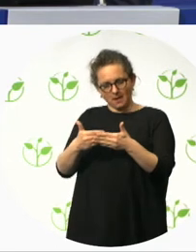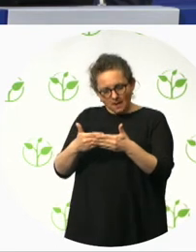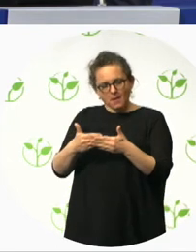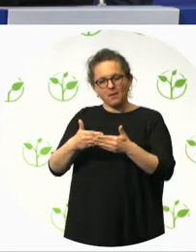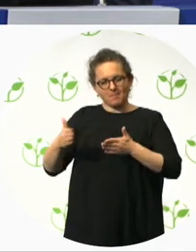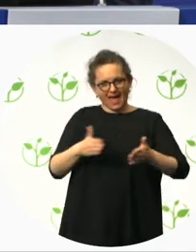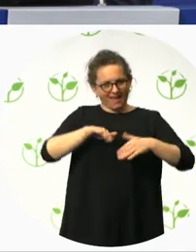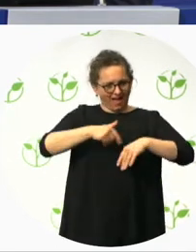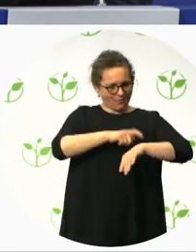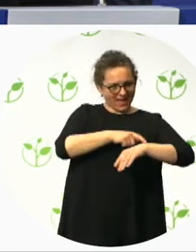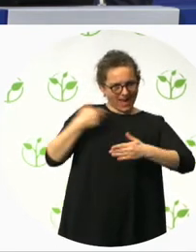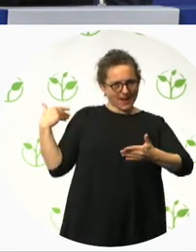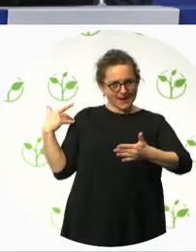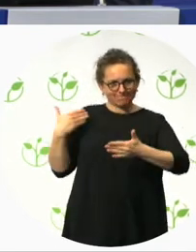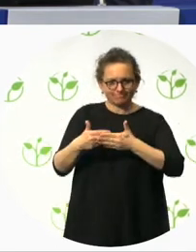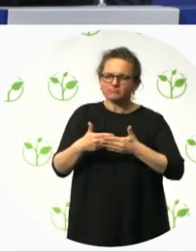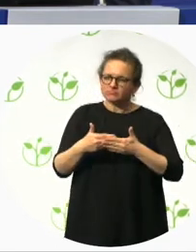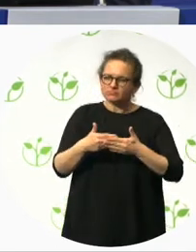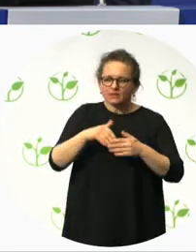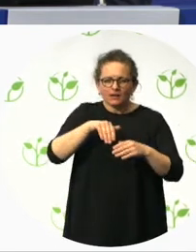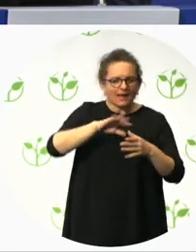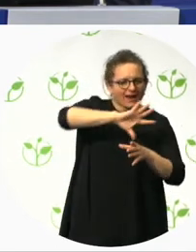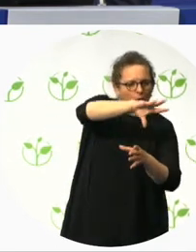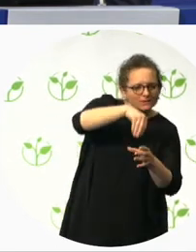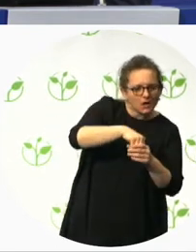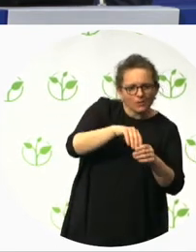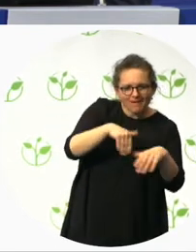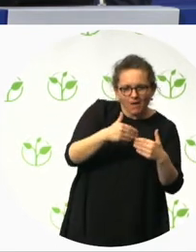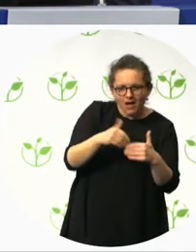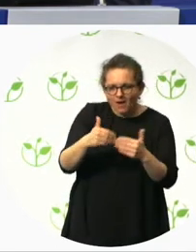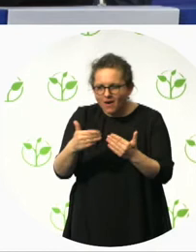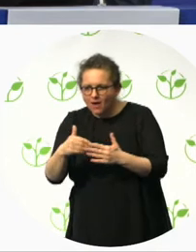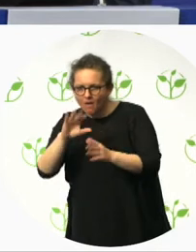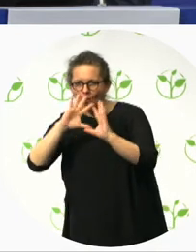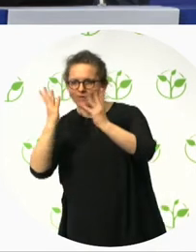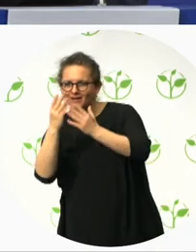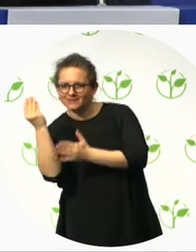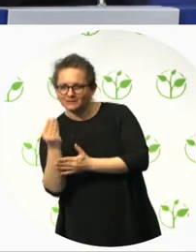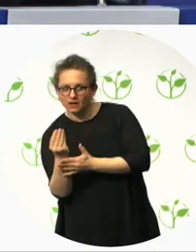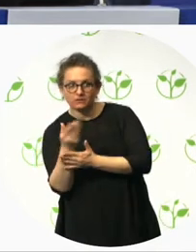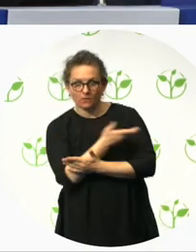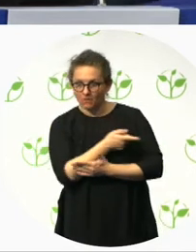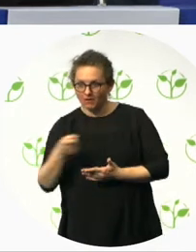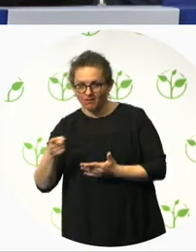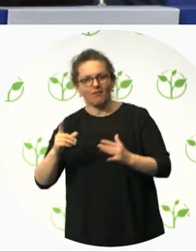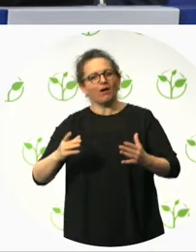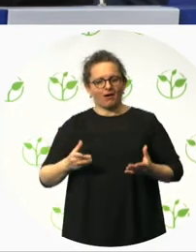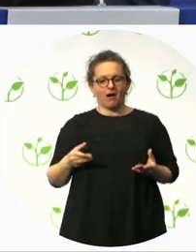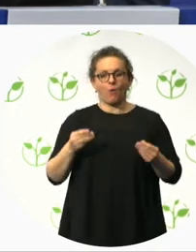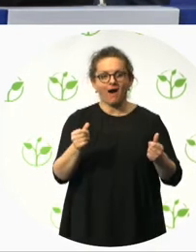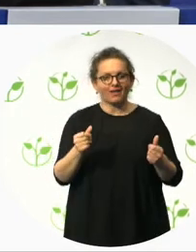We have policy. We have inclusive, uh, strategy. And a, a, a quality and inclusion policy. Which are kind of fairly high level